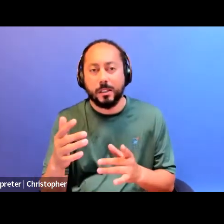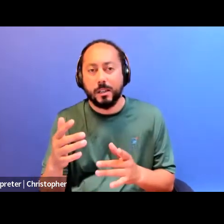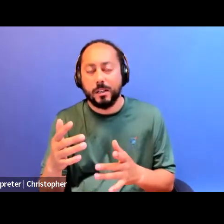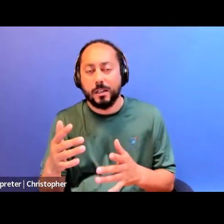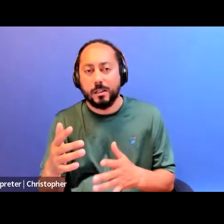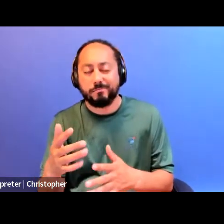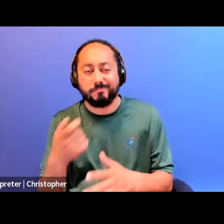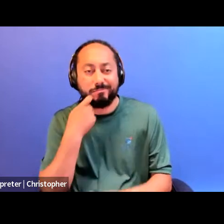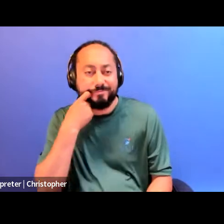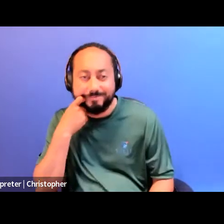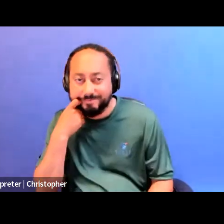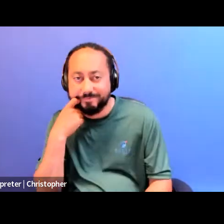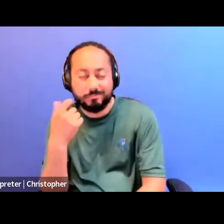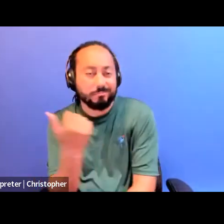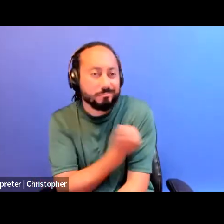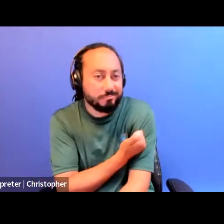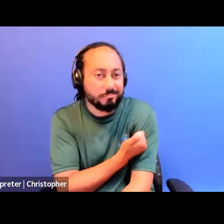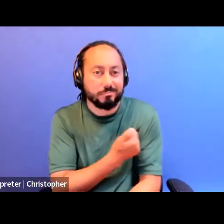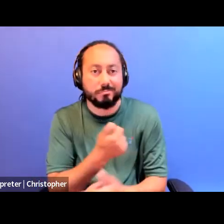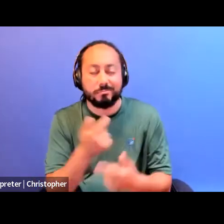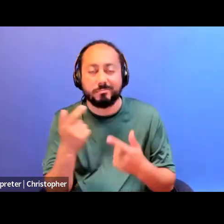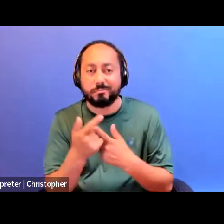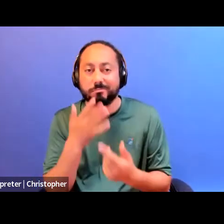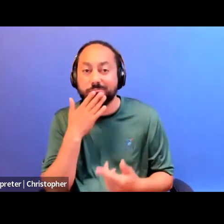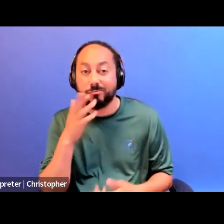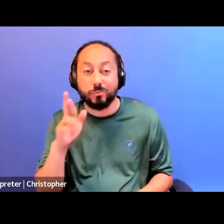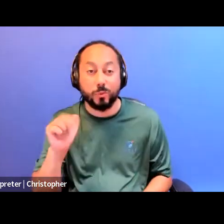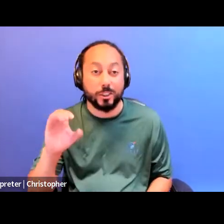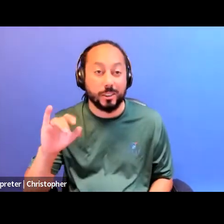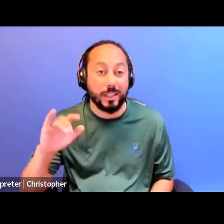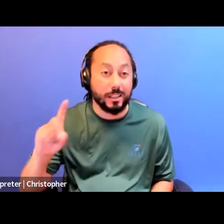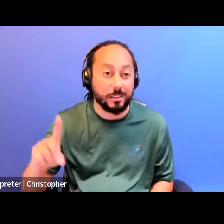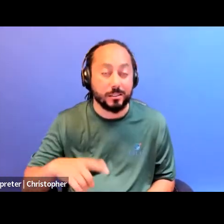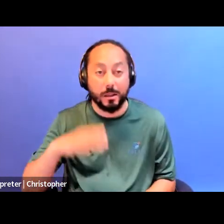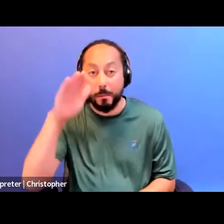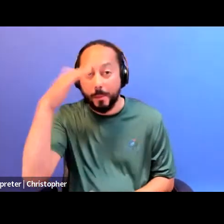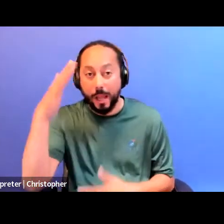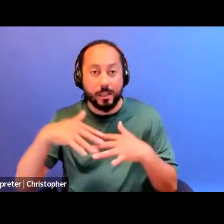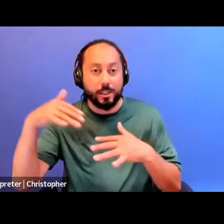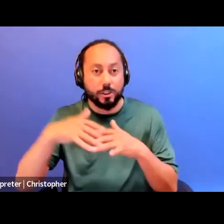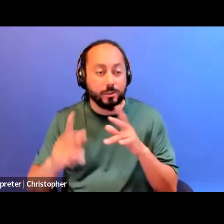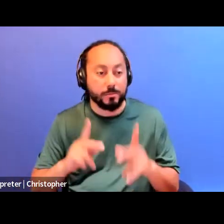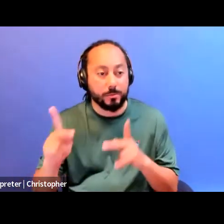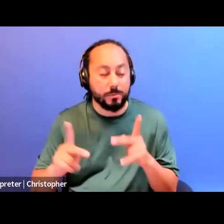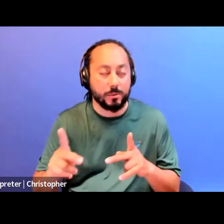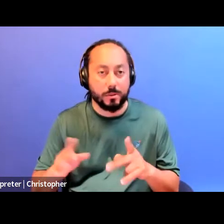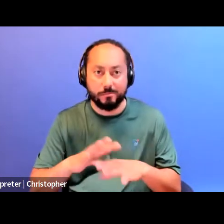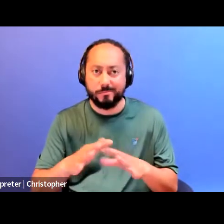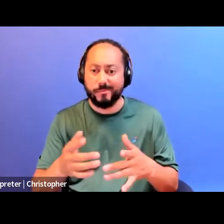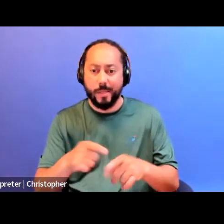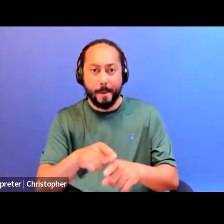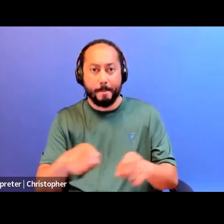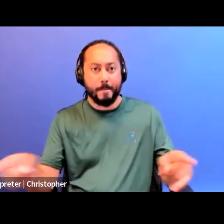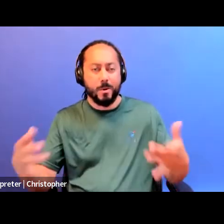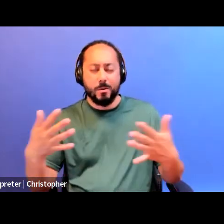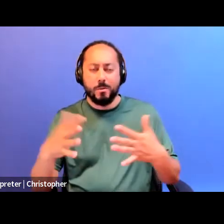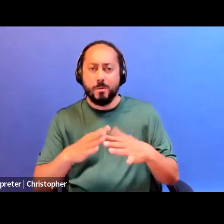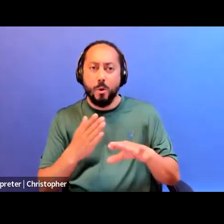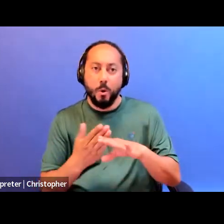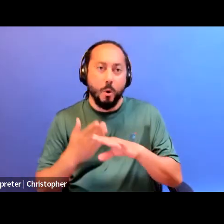you know, racialization, black and indigenous people very much overrepresented in those areas.